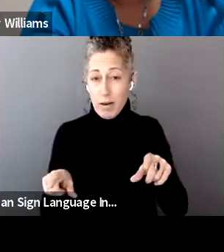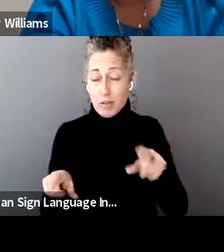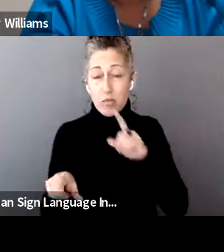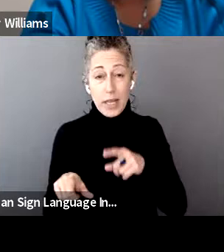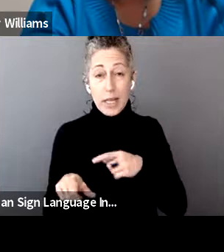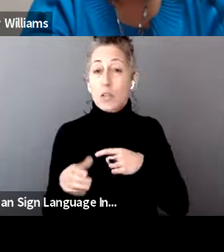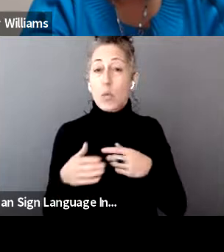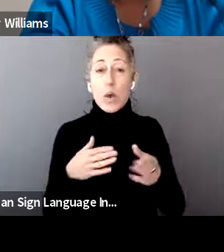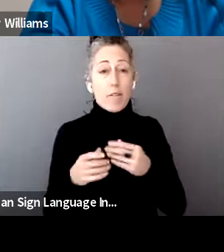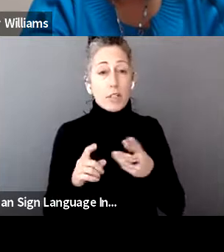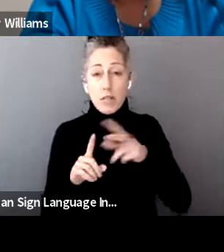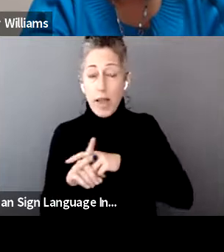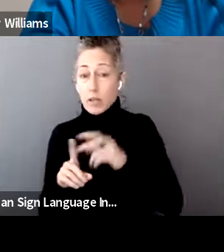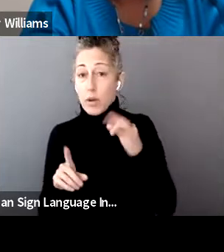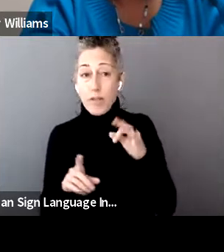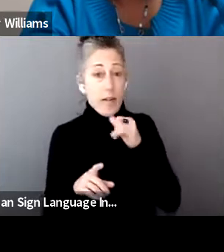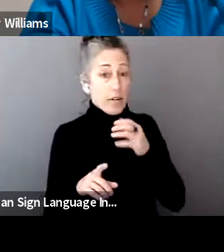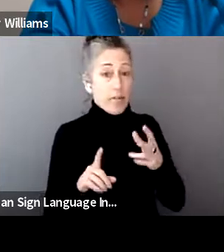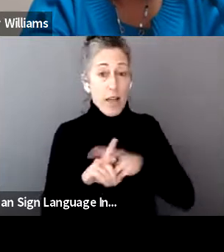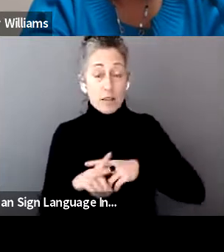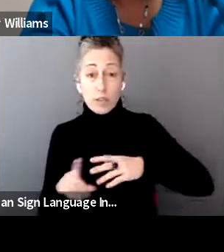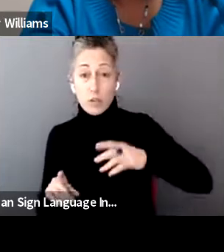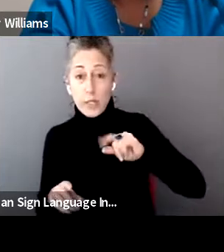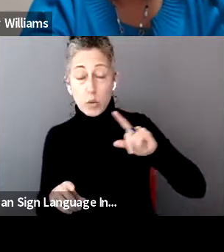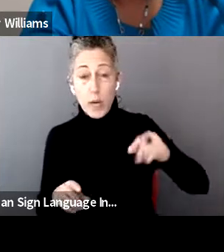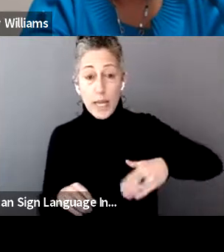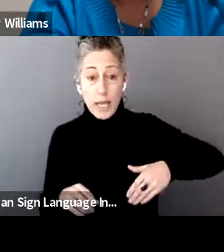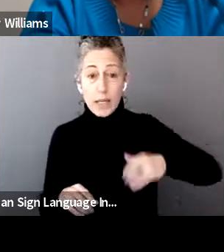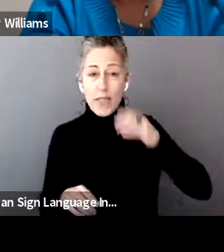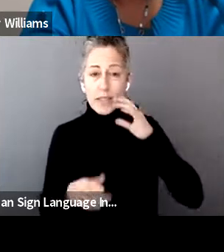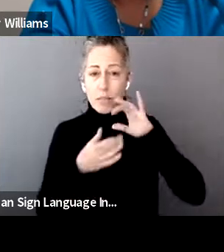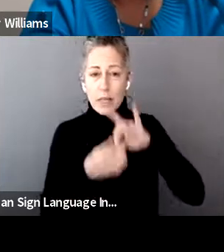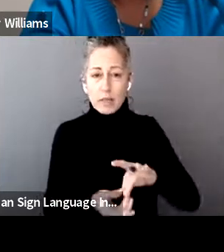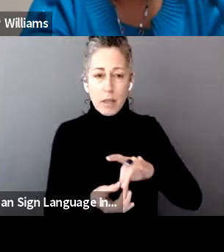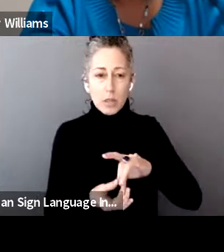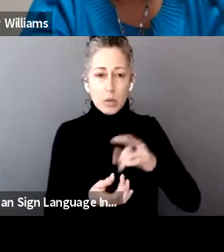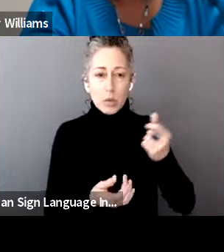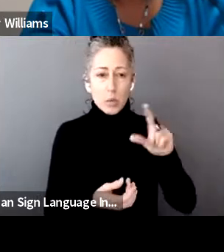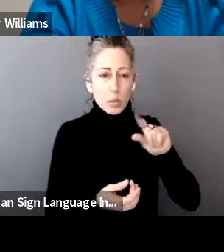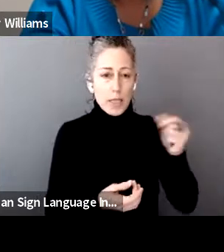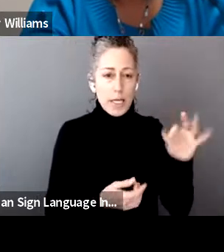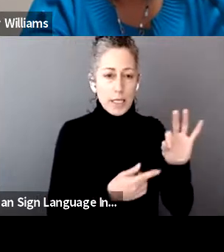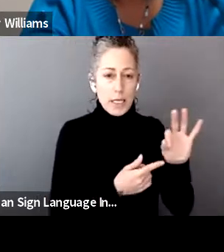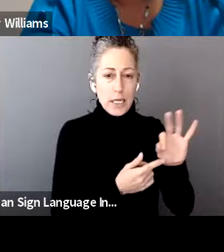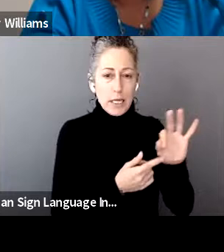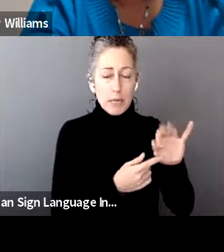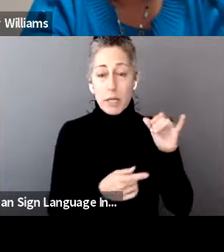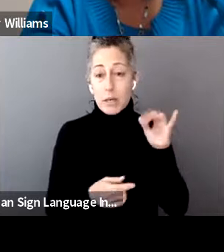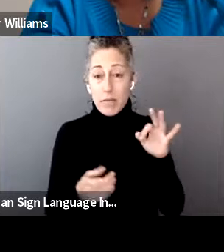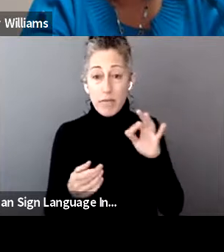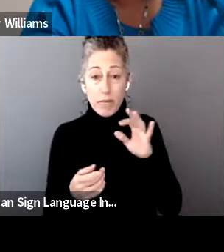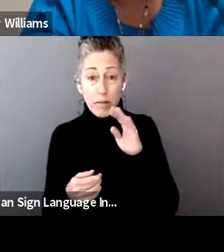So 20, if they haven't filed 2020, I believe it's based on 2019. But I don't know if Ms. Fox has a different